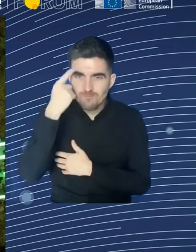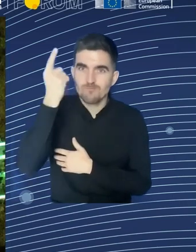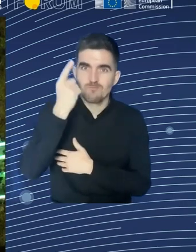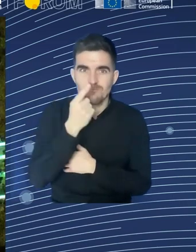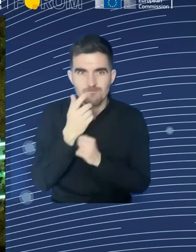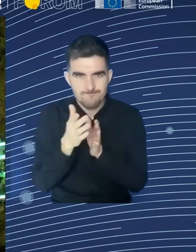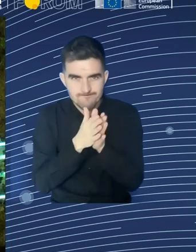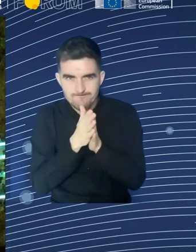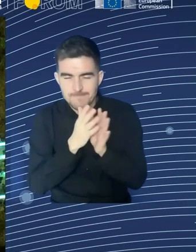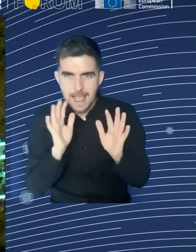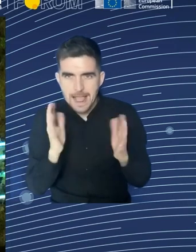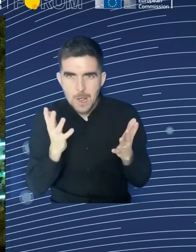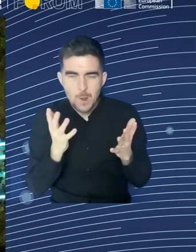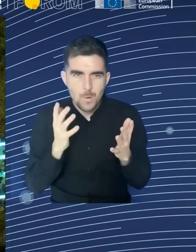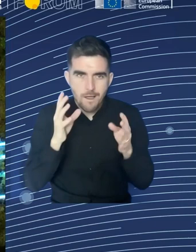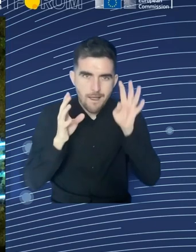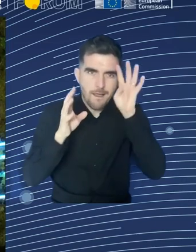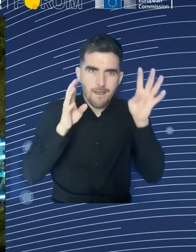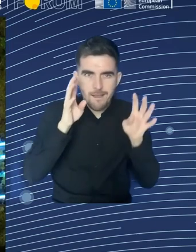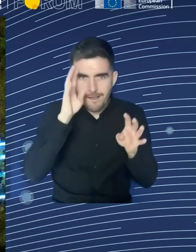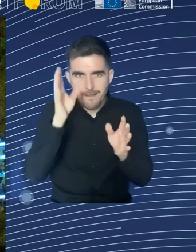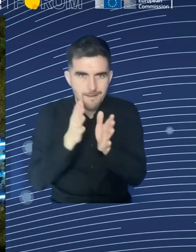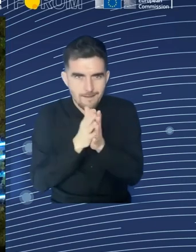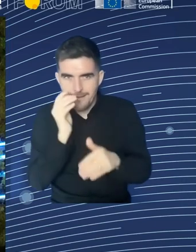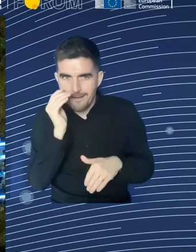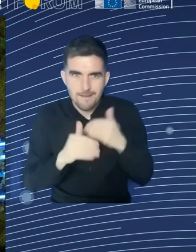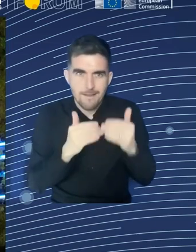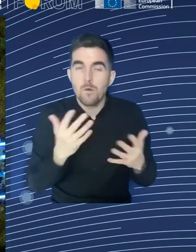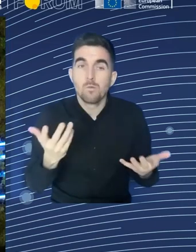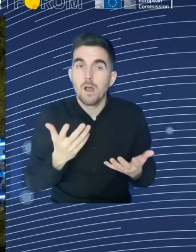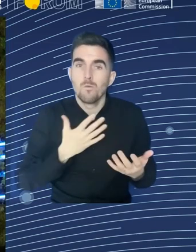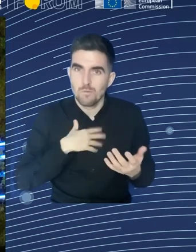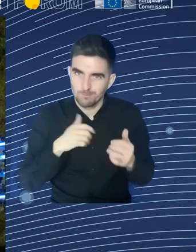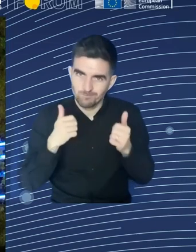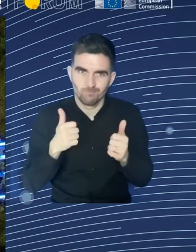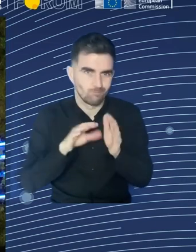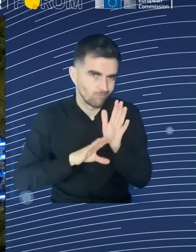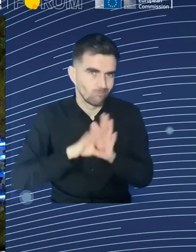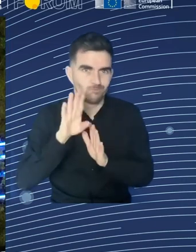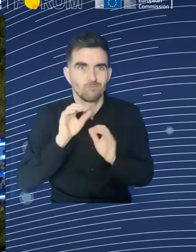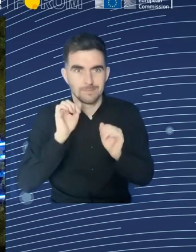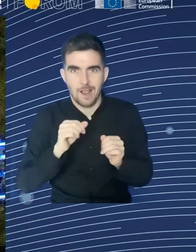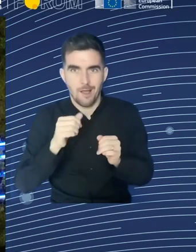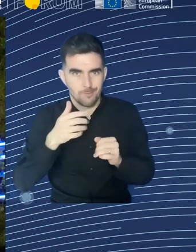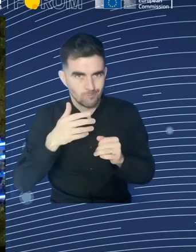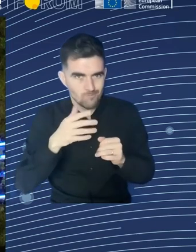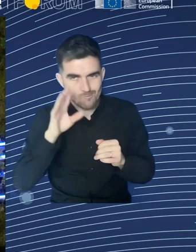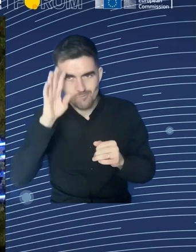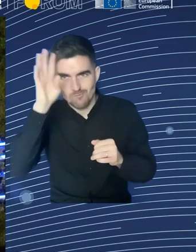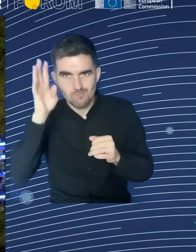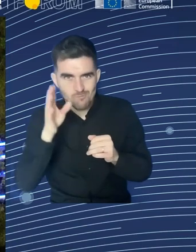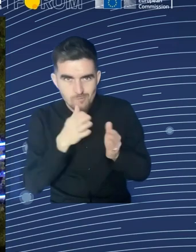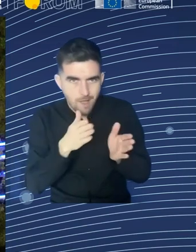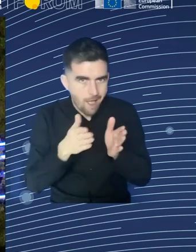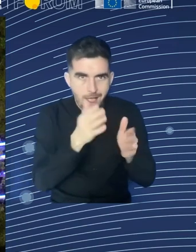monitor, adjust, and adapt different opportunities that then could also be